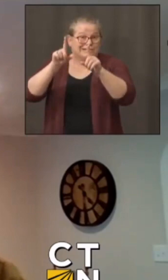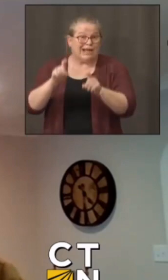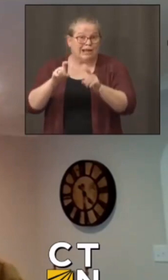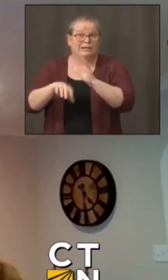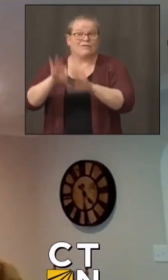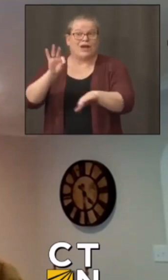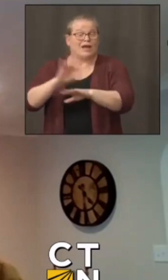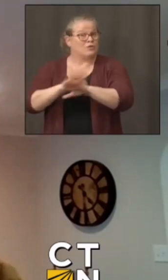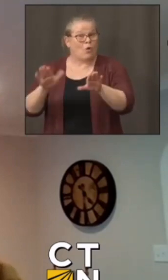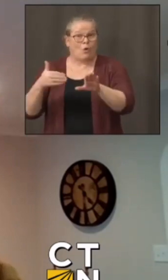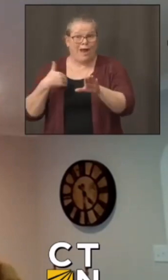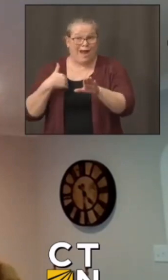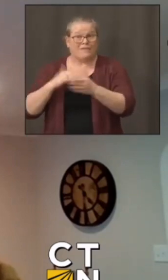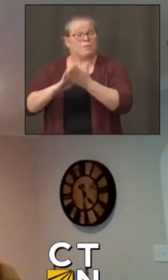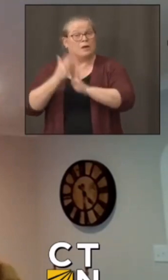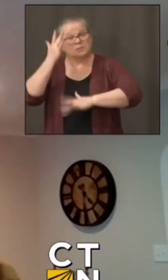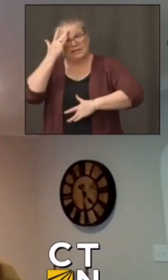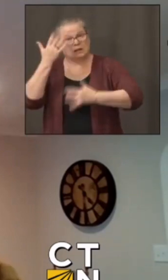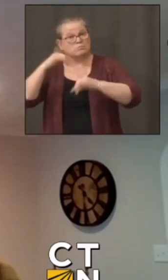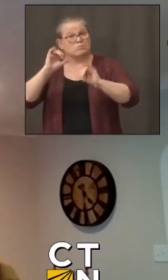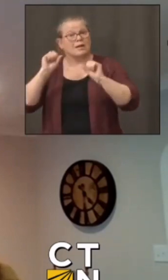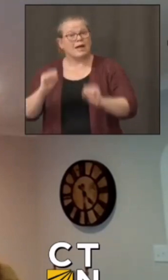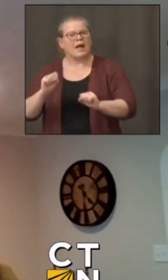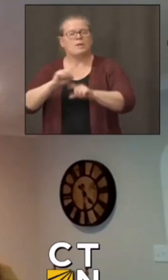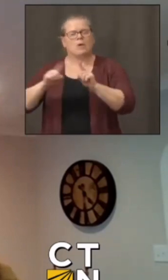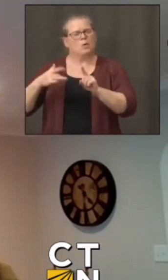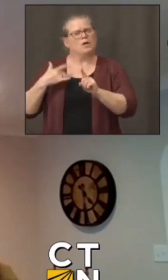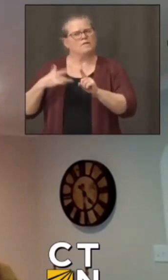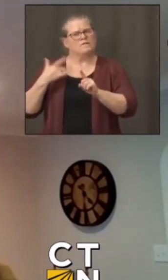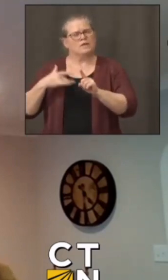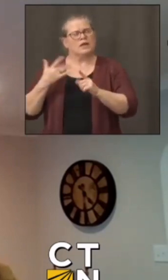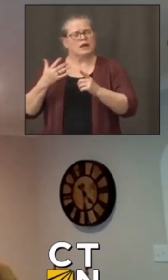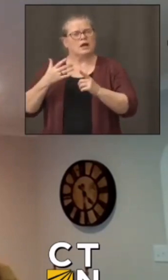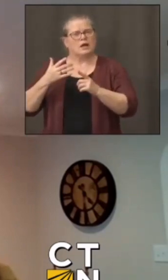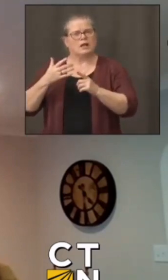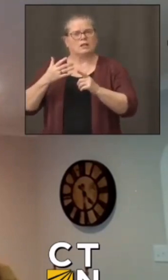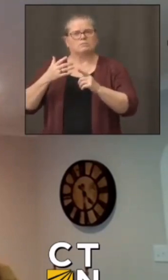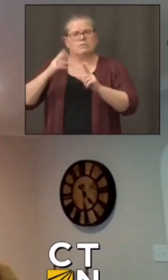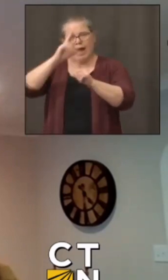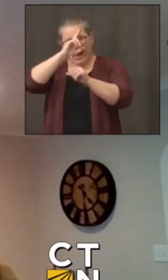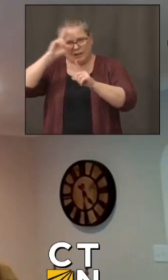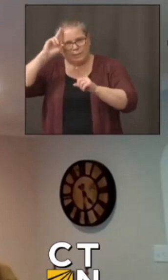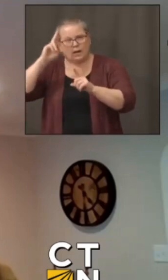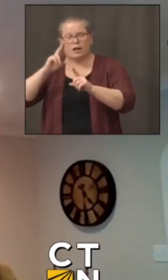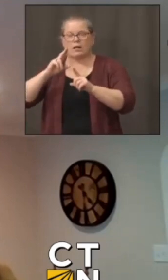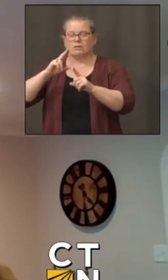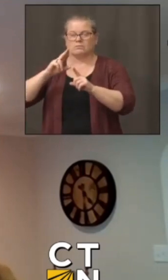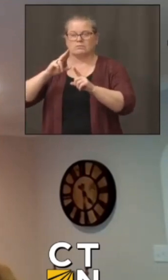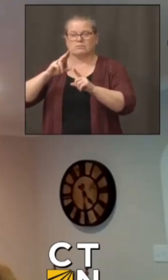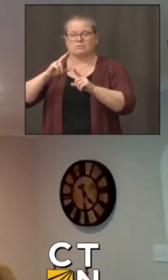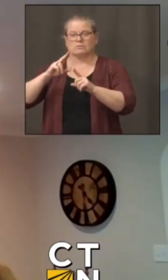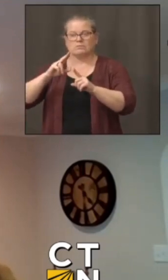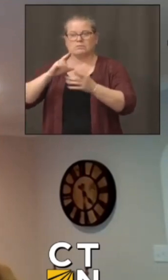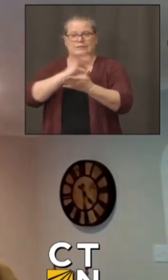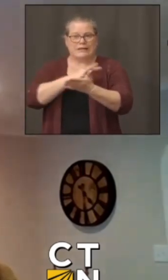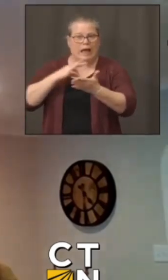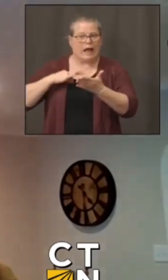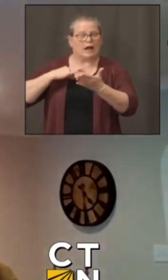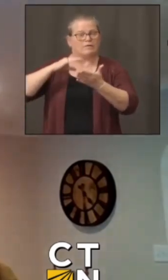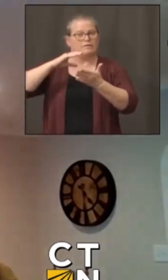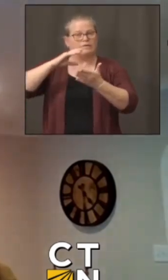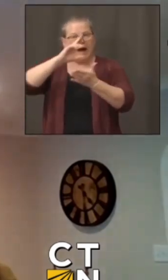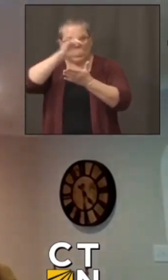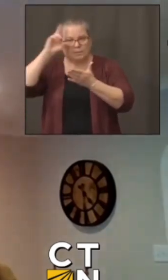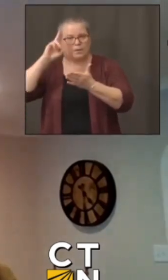patients to staff in hospitals is very very low well i'm sorry i meant though you haven't had any cases where um